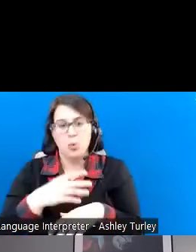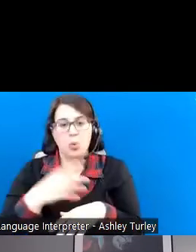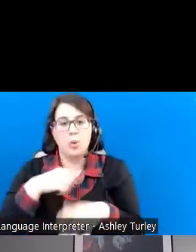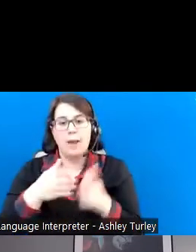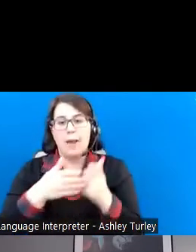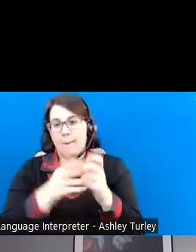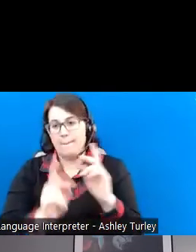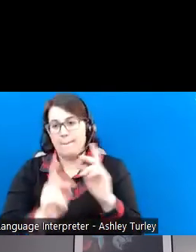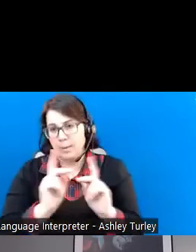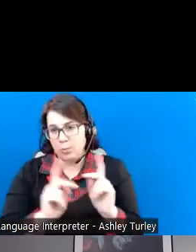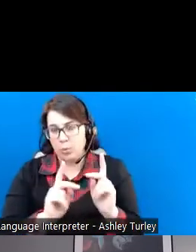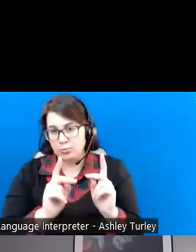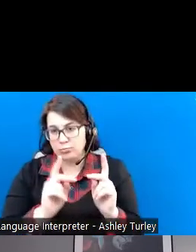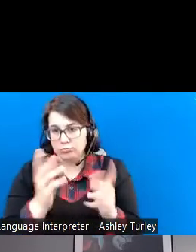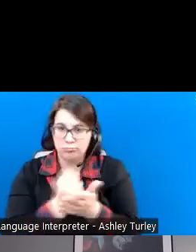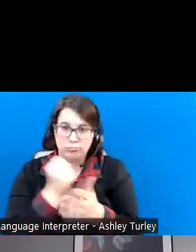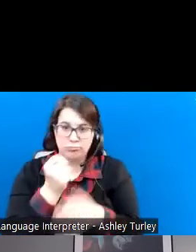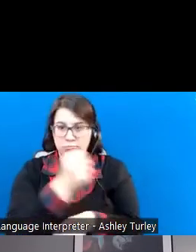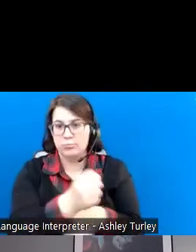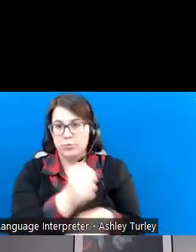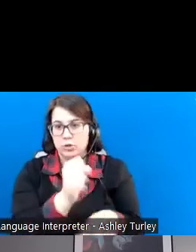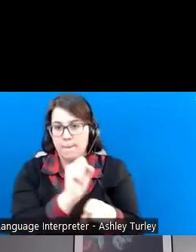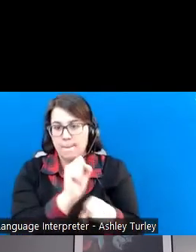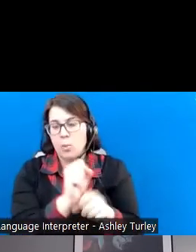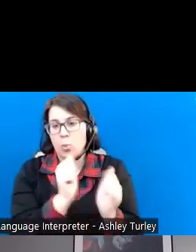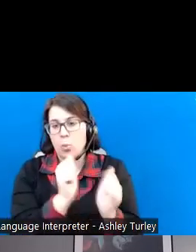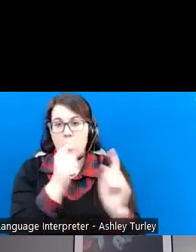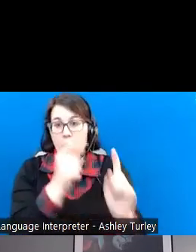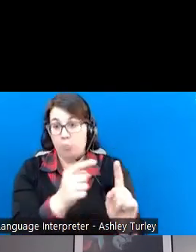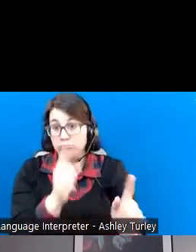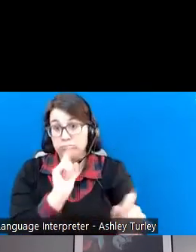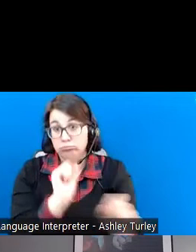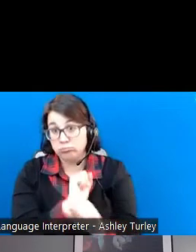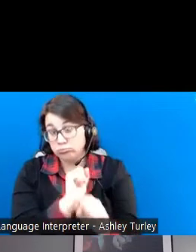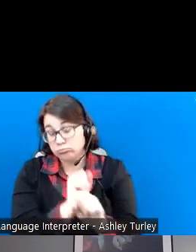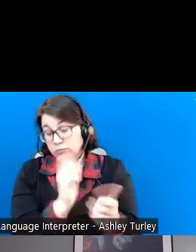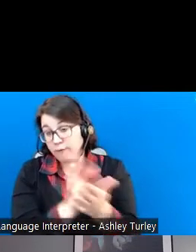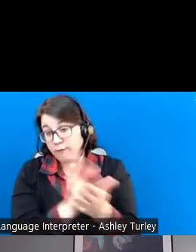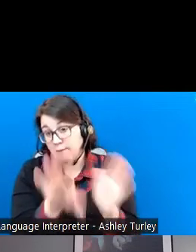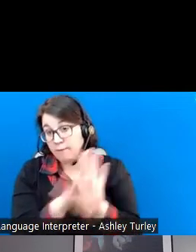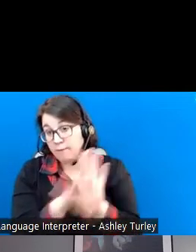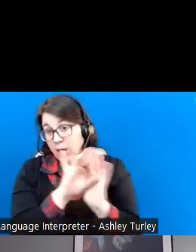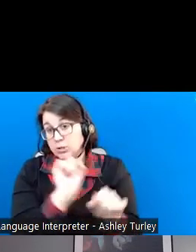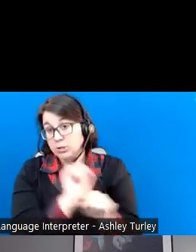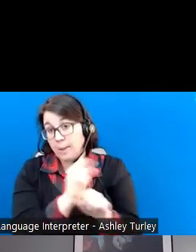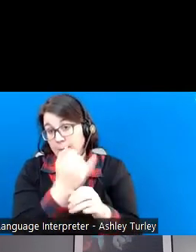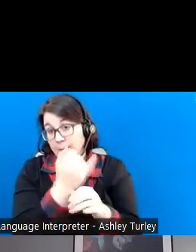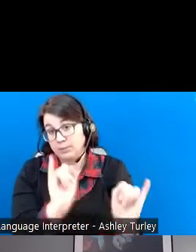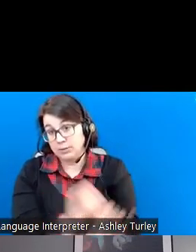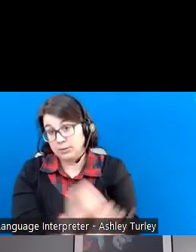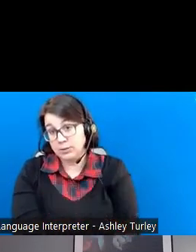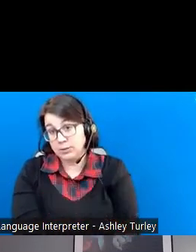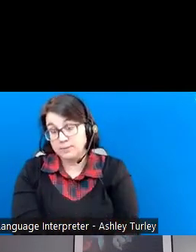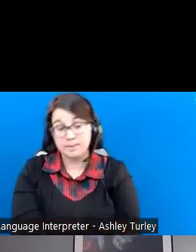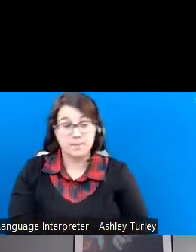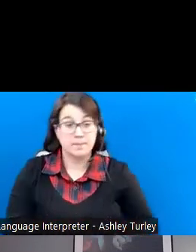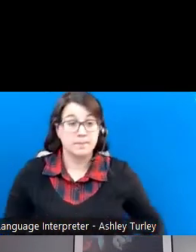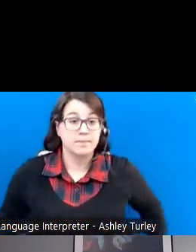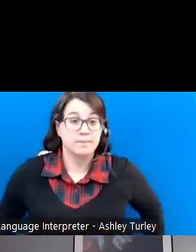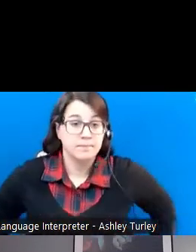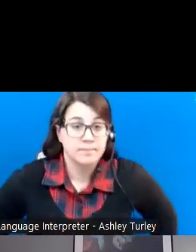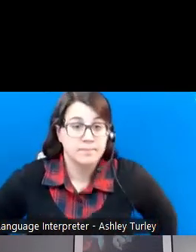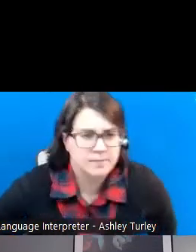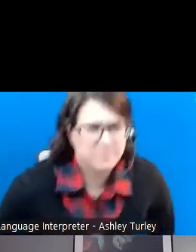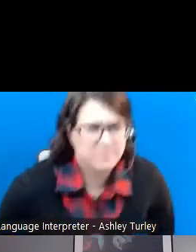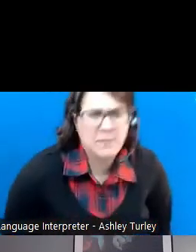the next slide, and then also with the ultimate goal of finding a job and being successful, hopefully, independently. I think also